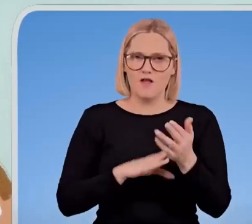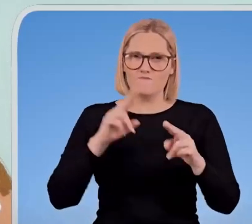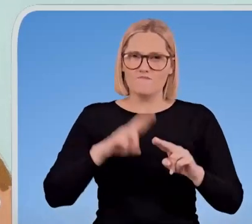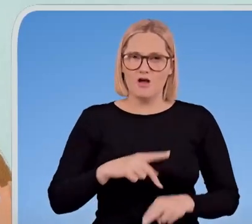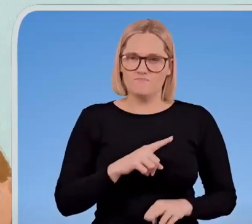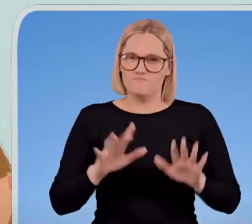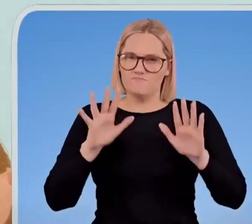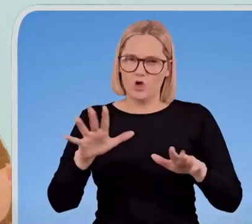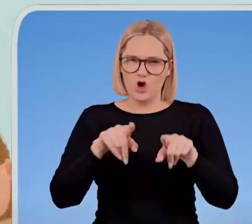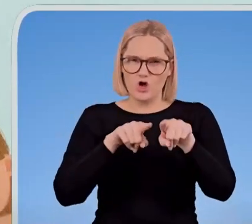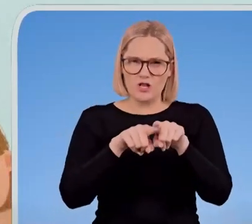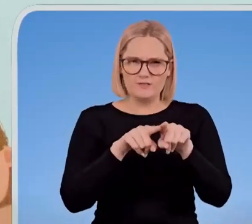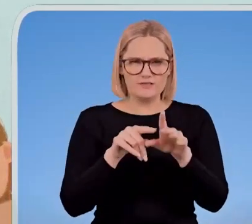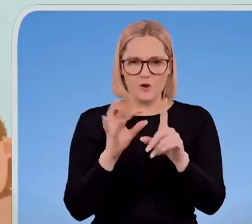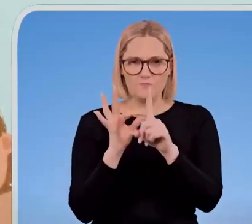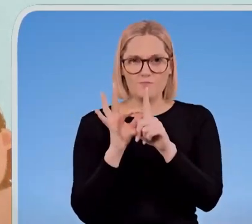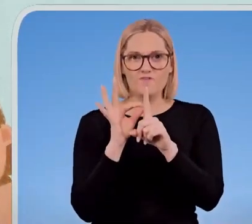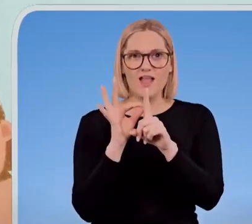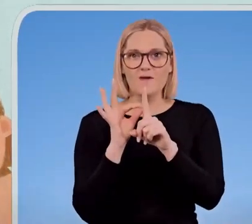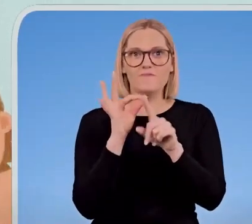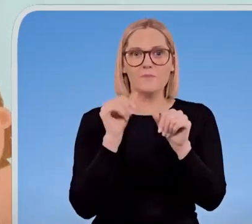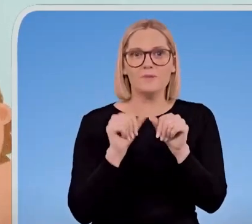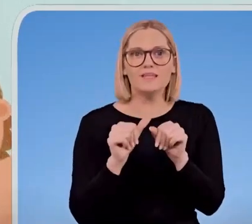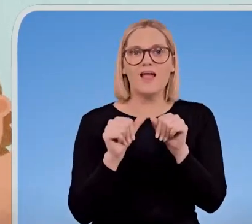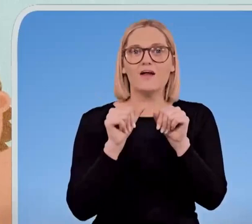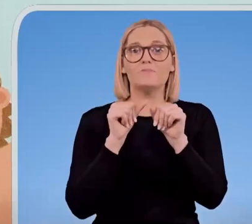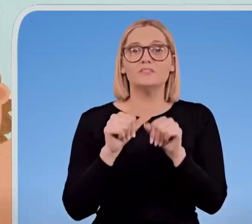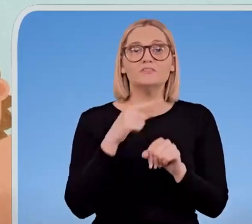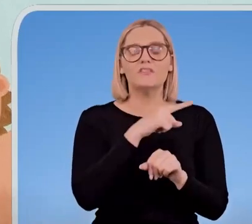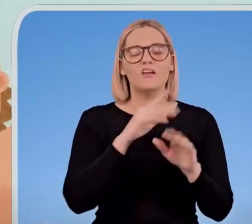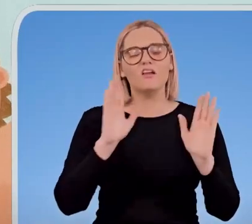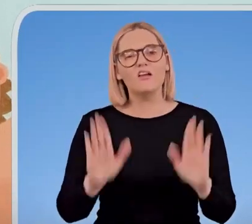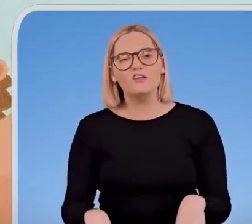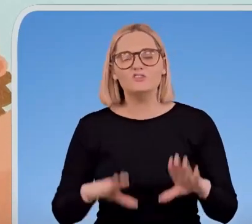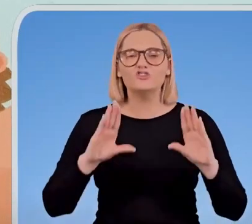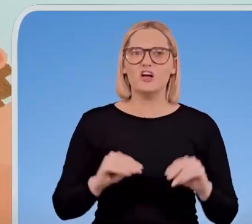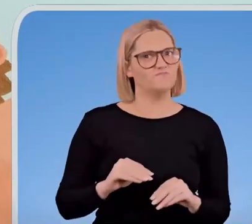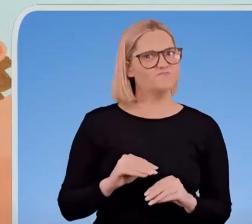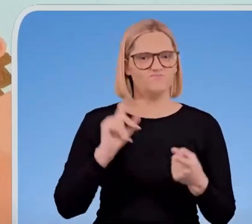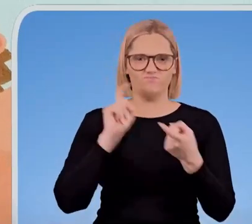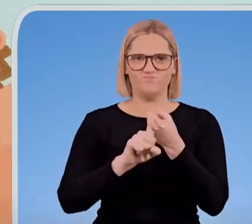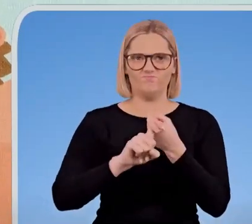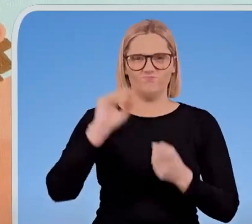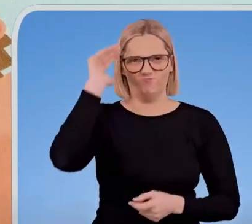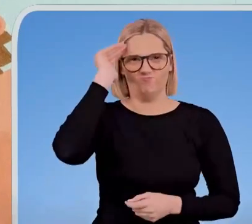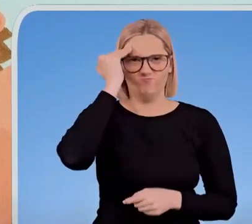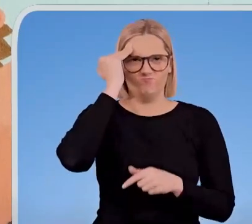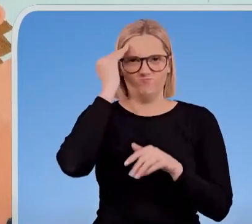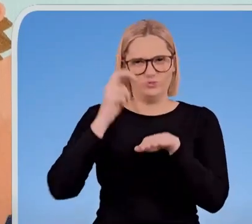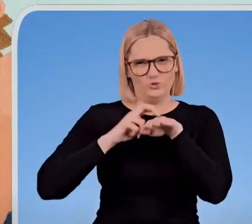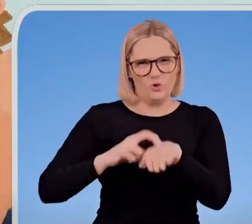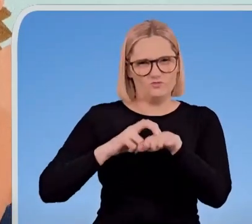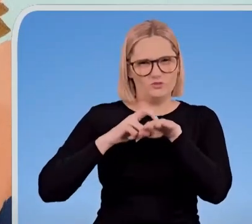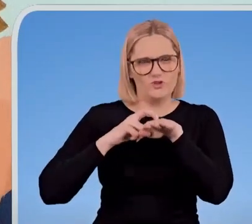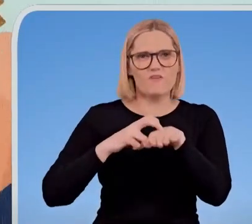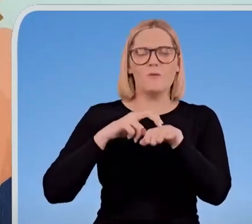better at it. Nothing would make him stop. There he is trying again and again in the surf. Oops, he's fallen in.